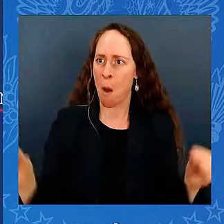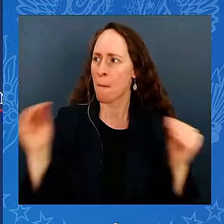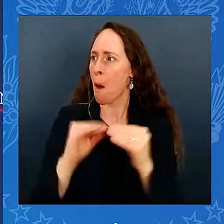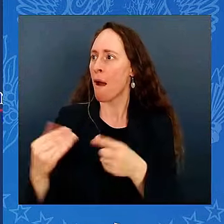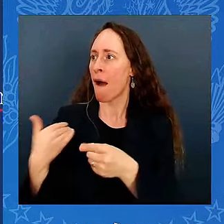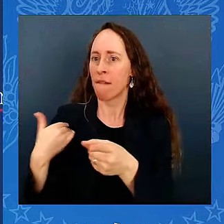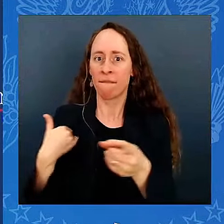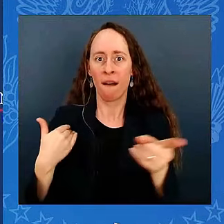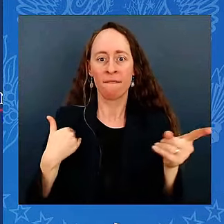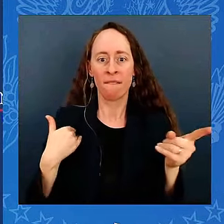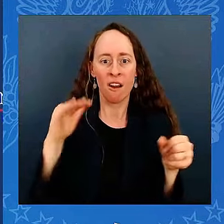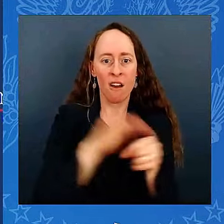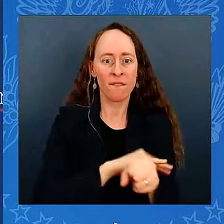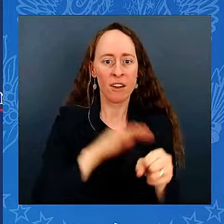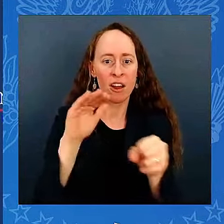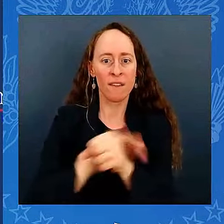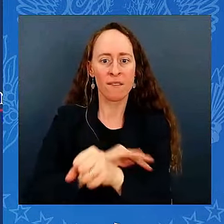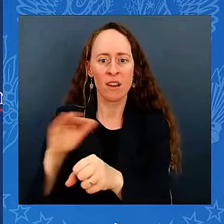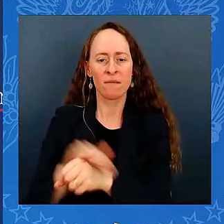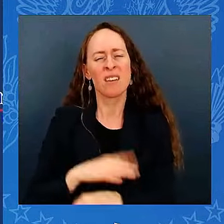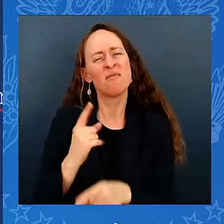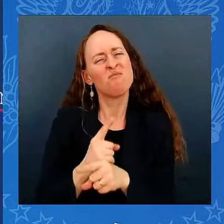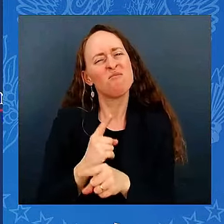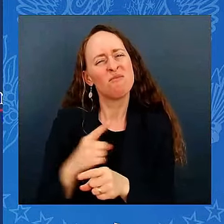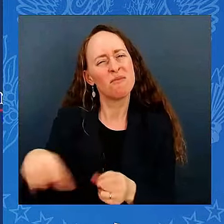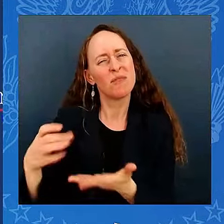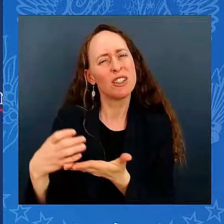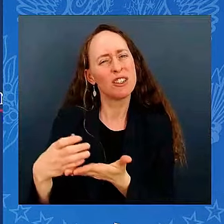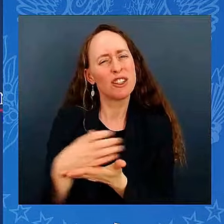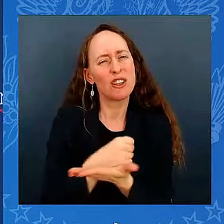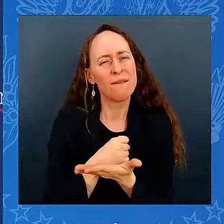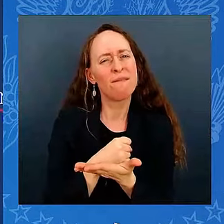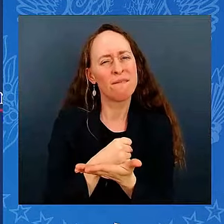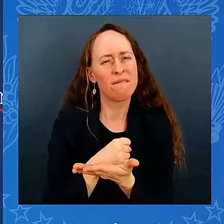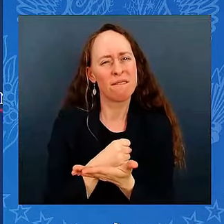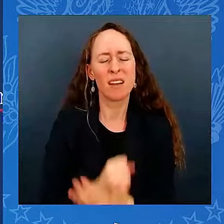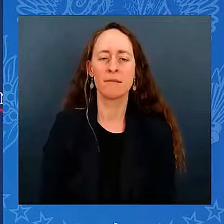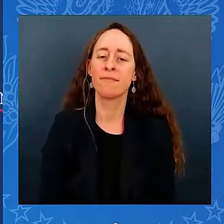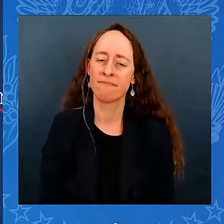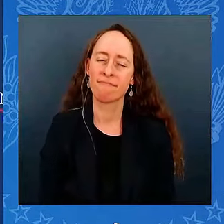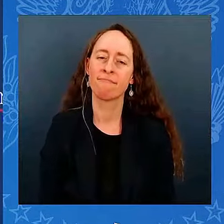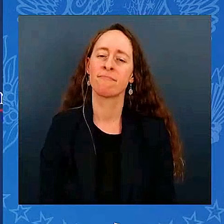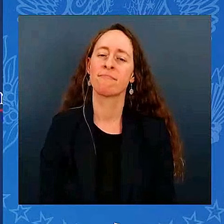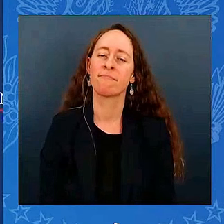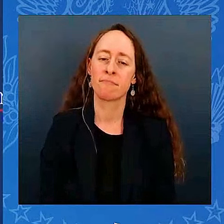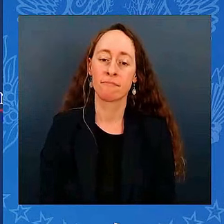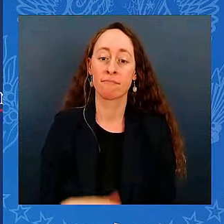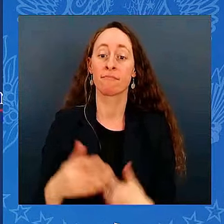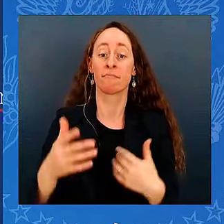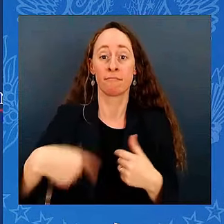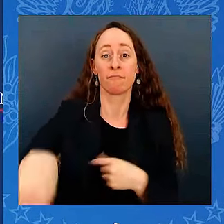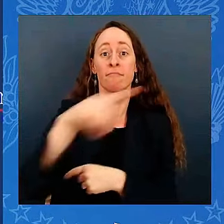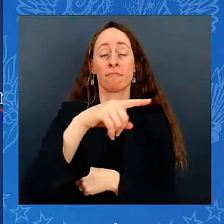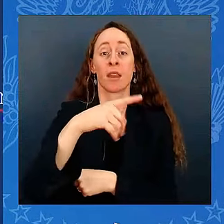The racial wealth gap is the smallest in 20 years.